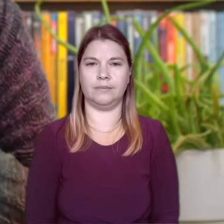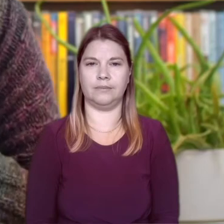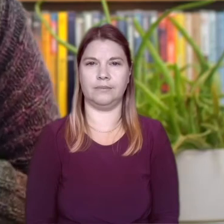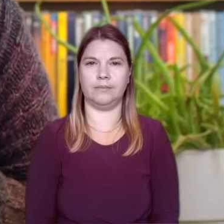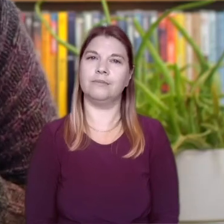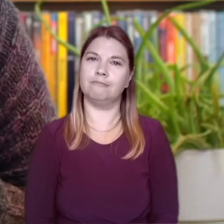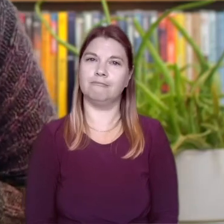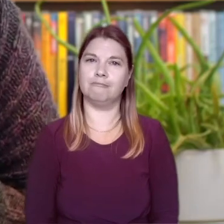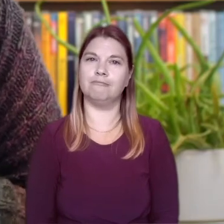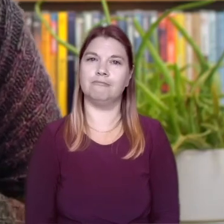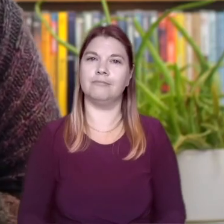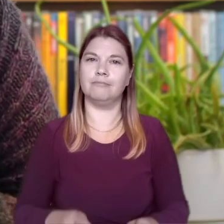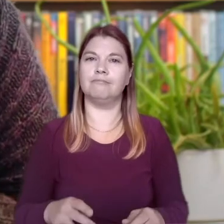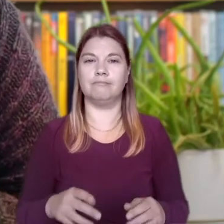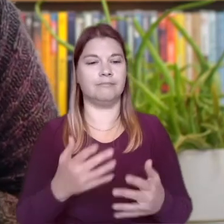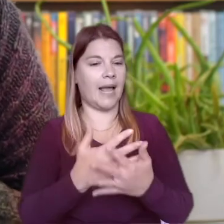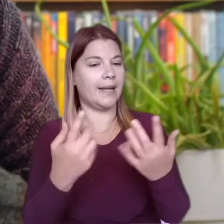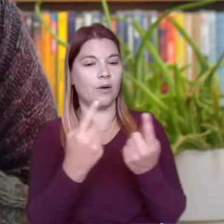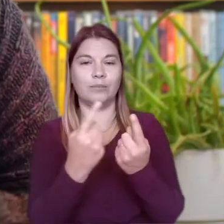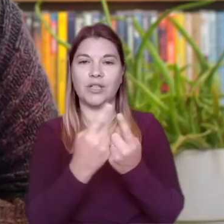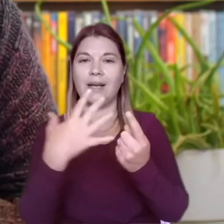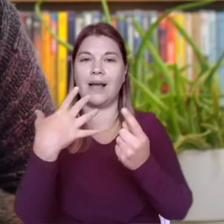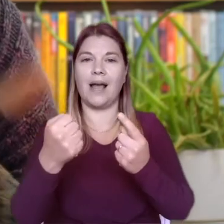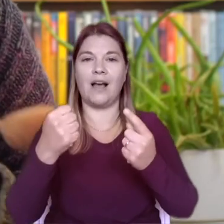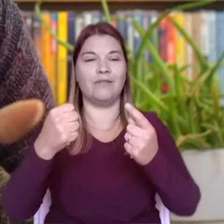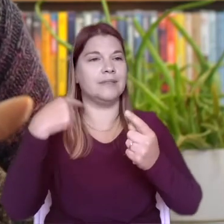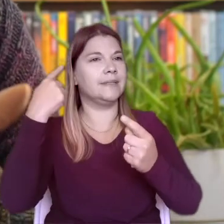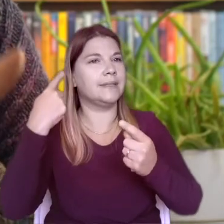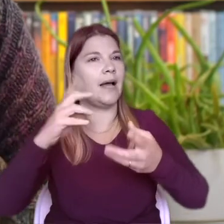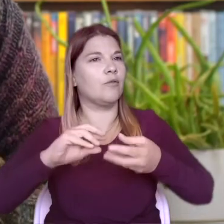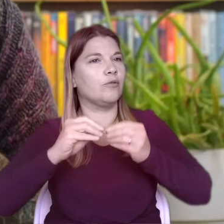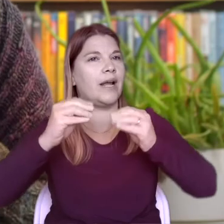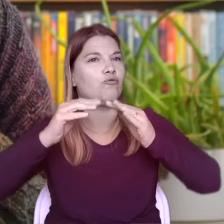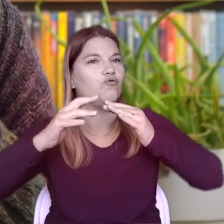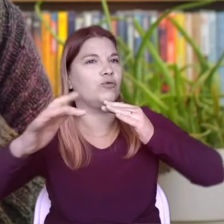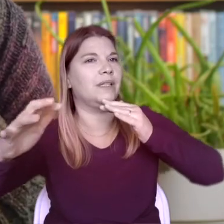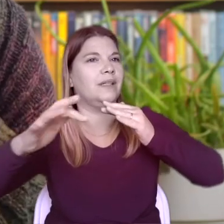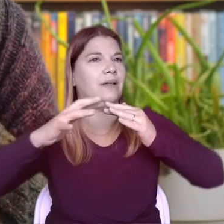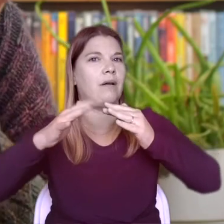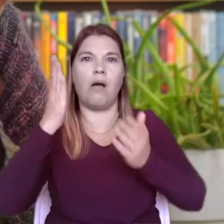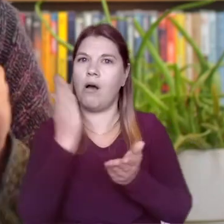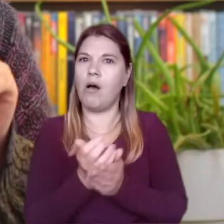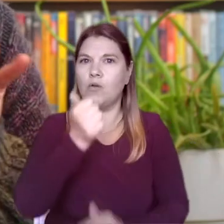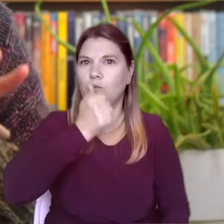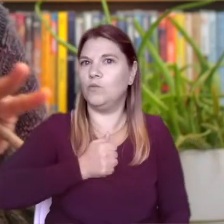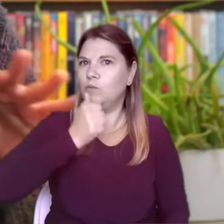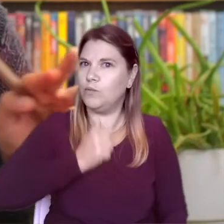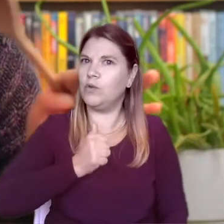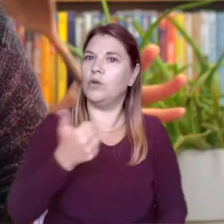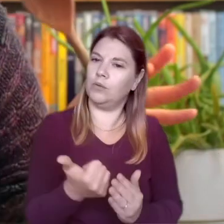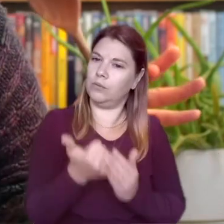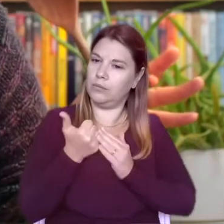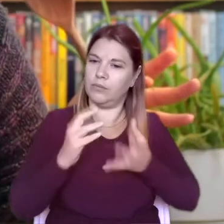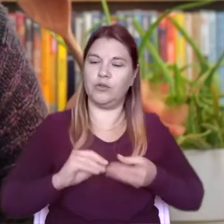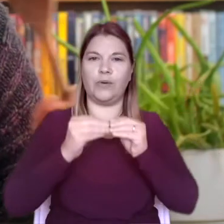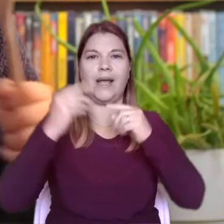things that make a sound that rings out like this are very useful for sound baths because they make a sound that lasts and fades out